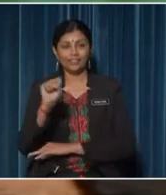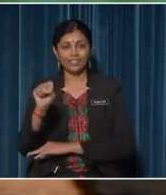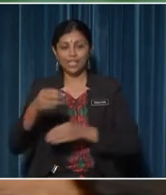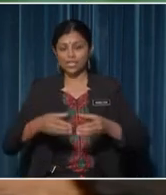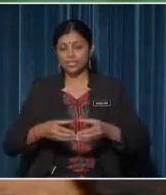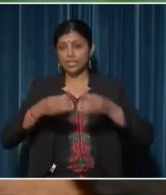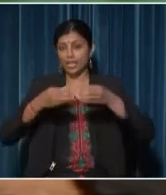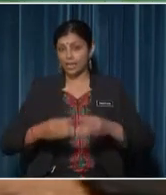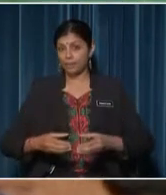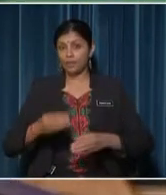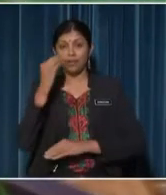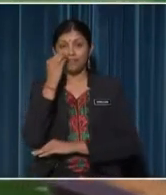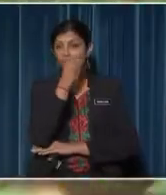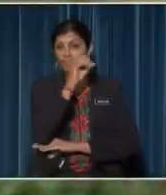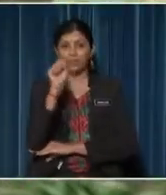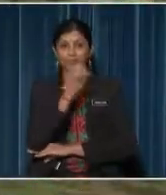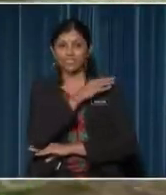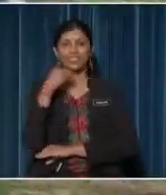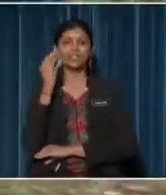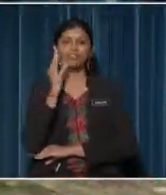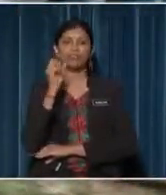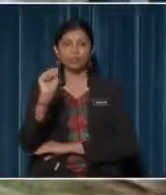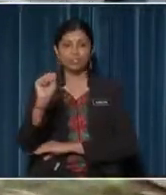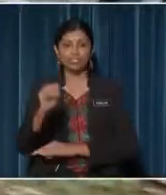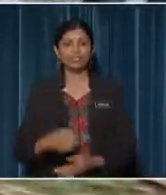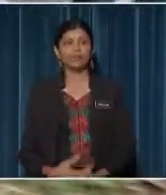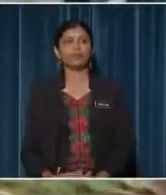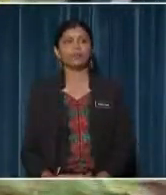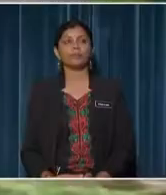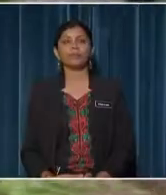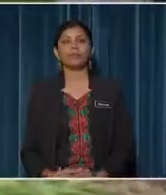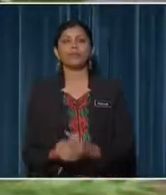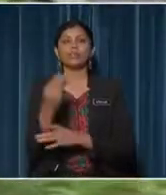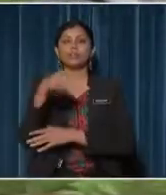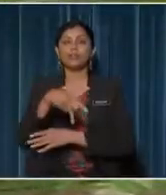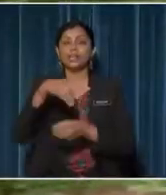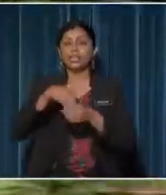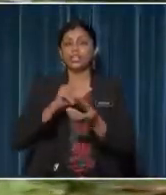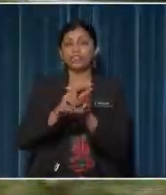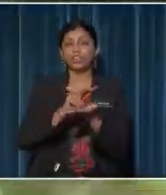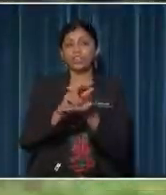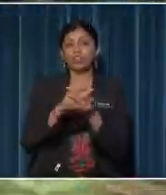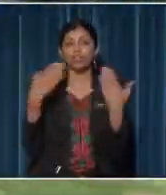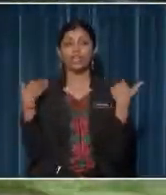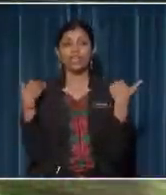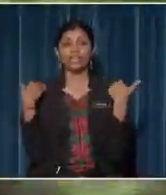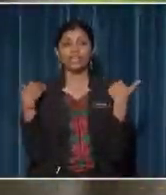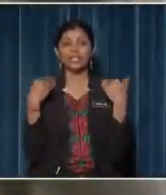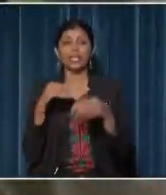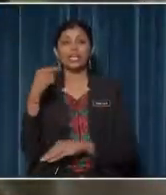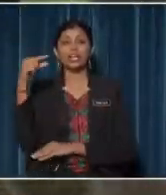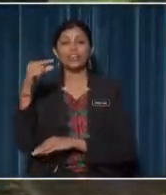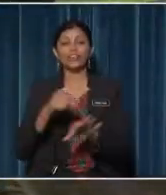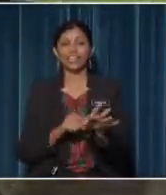Stamps, flowers and fruits The plants in the video have green leaves that are